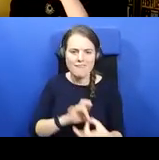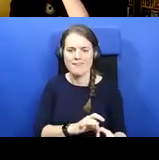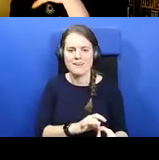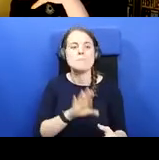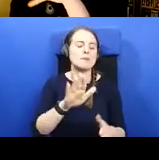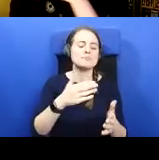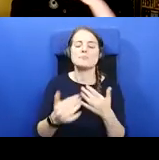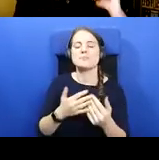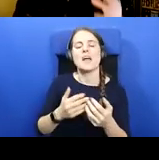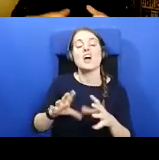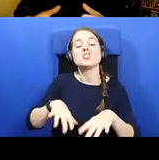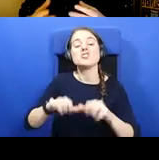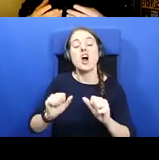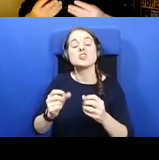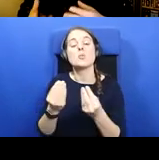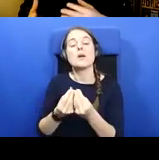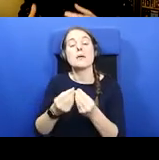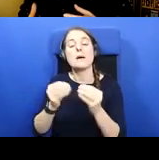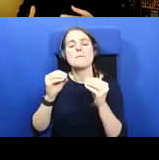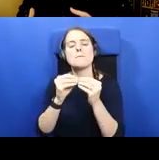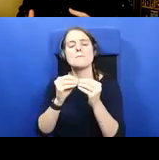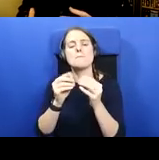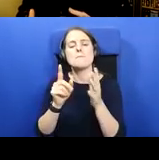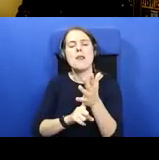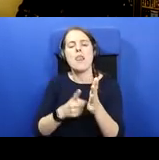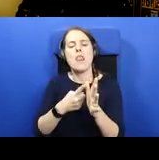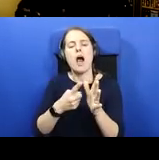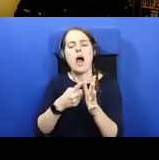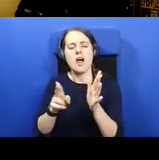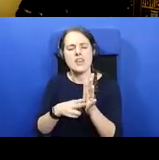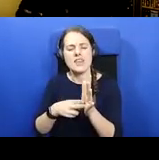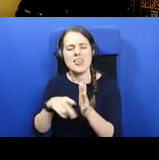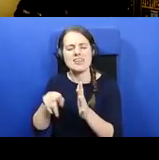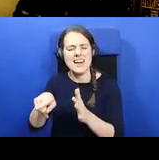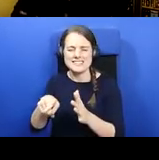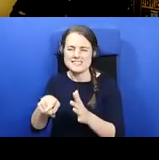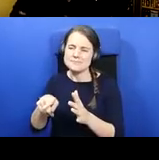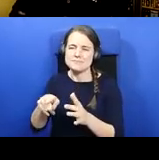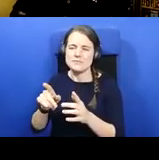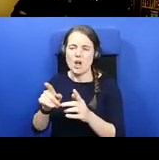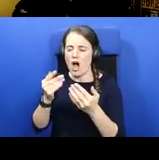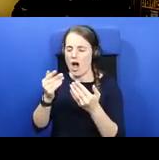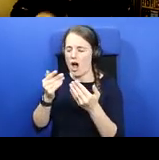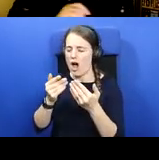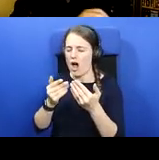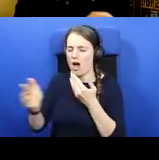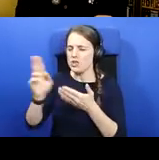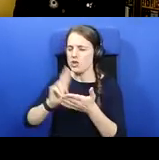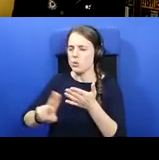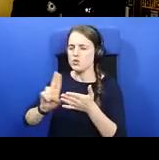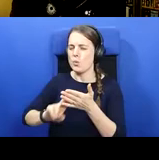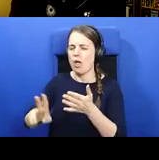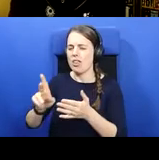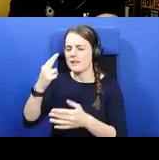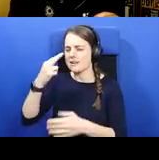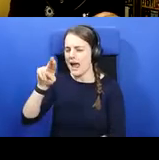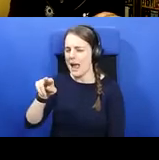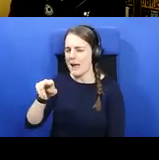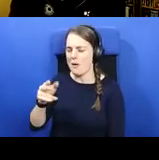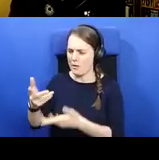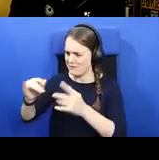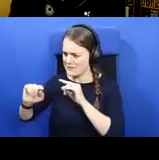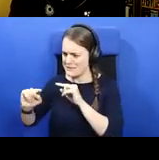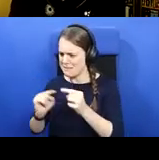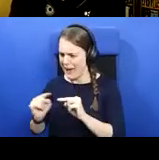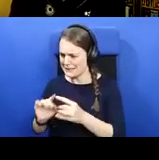Blonde or Blaine. The name Blonde is quite an unusual name, mean, there's sort of a debate around its origin. His